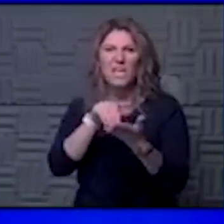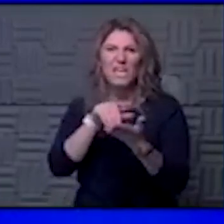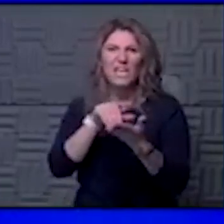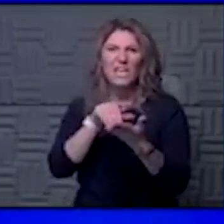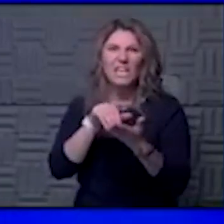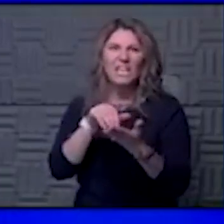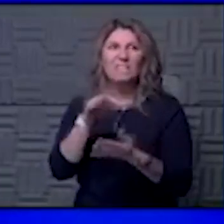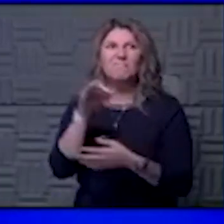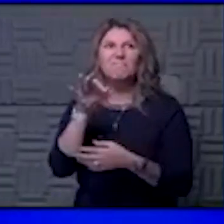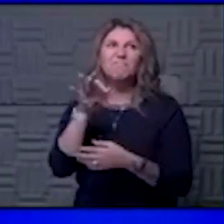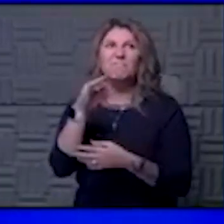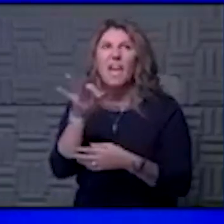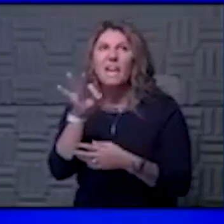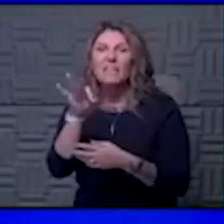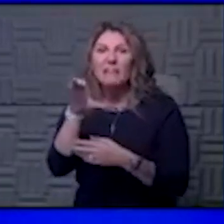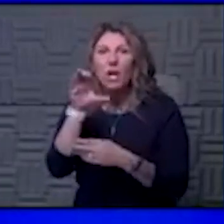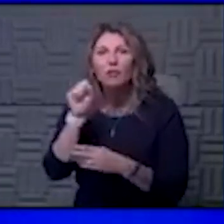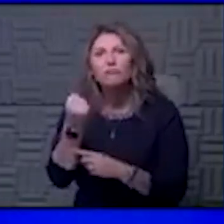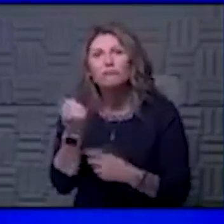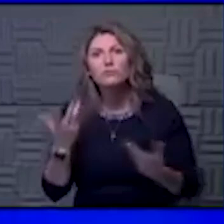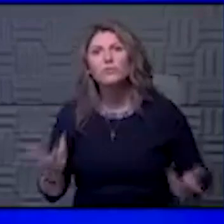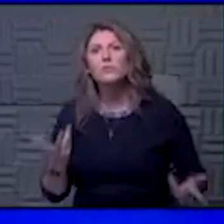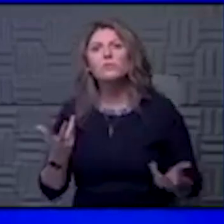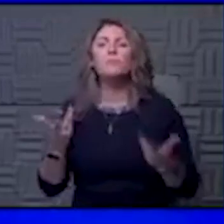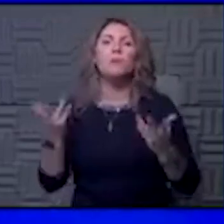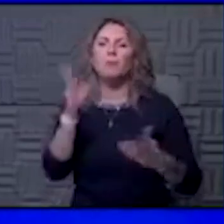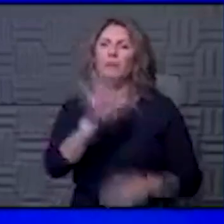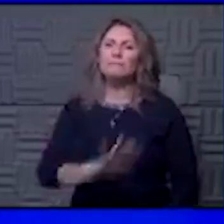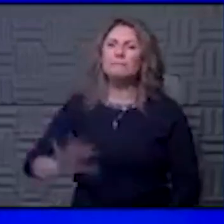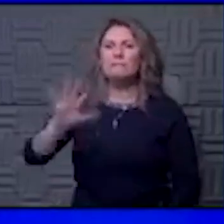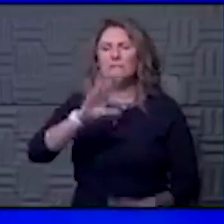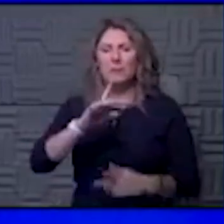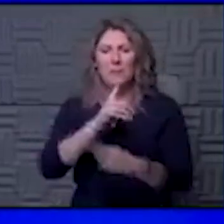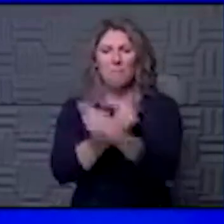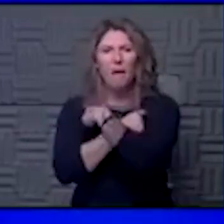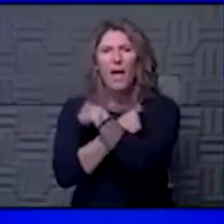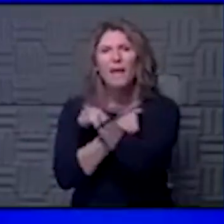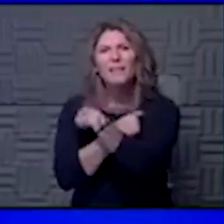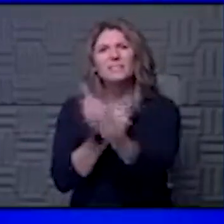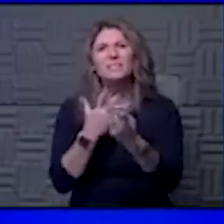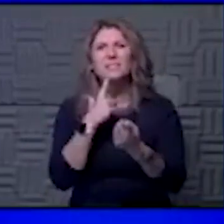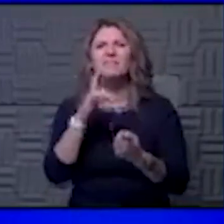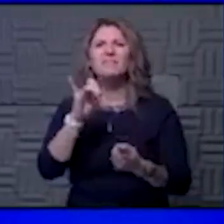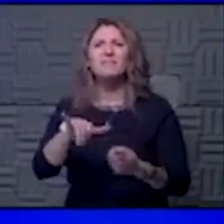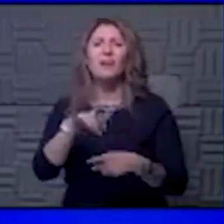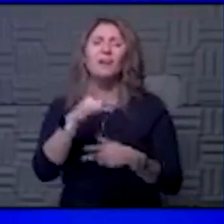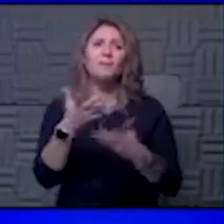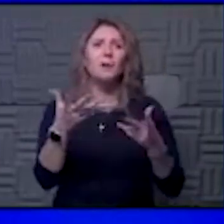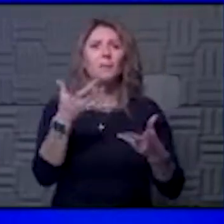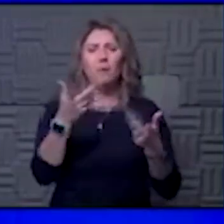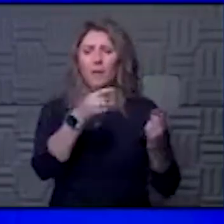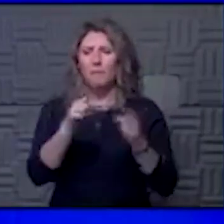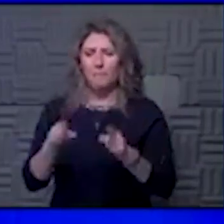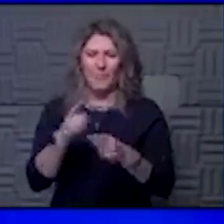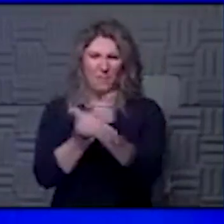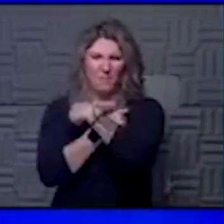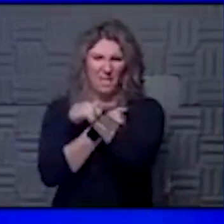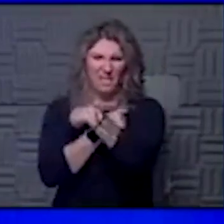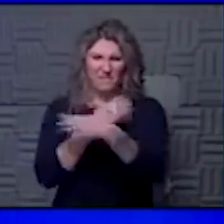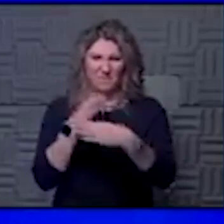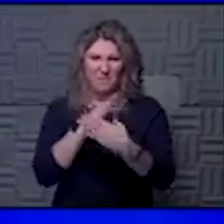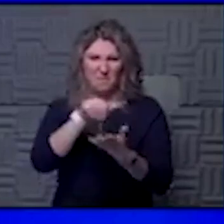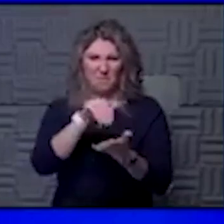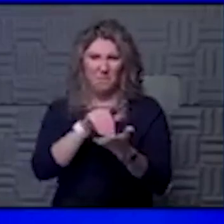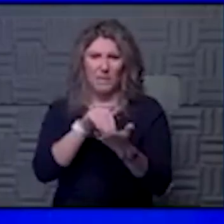This was probably circulating in bats. This coronavirus was probably circulating in bats anywhere from the mid